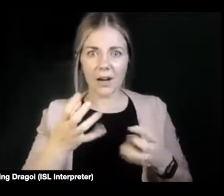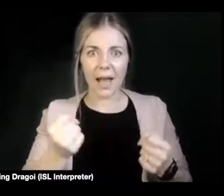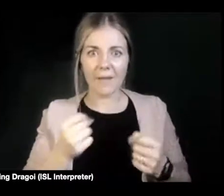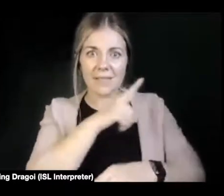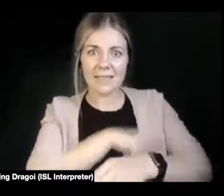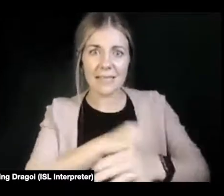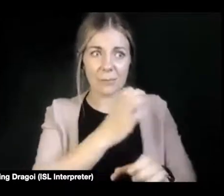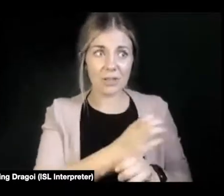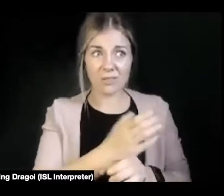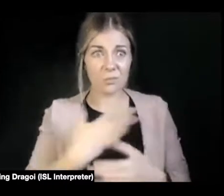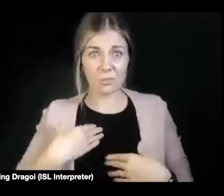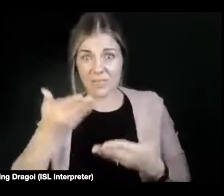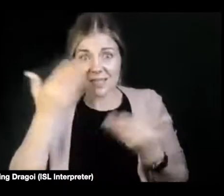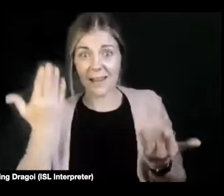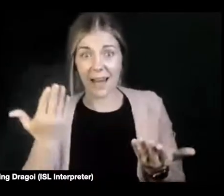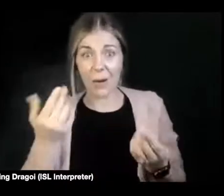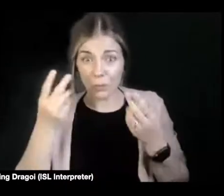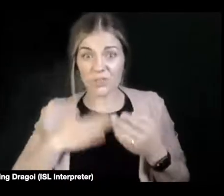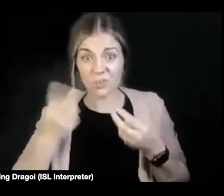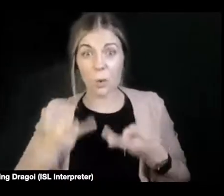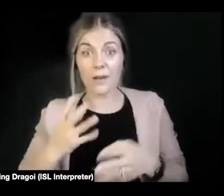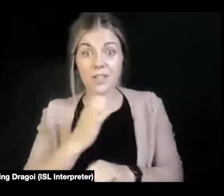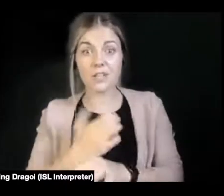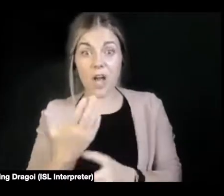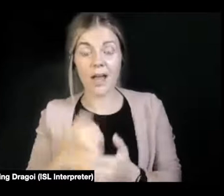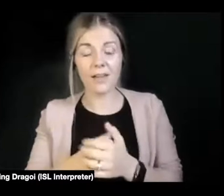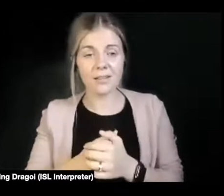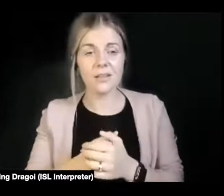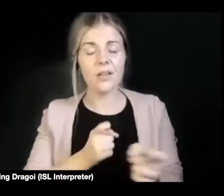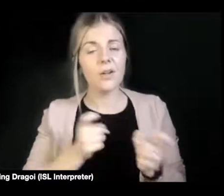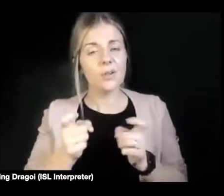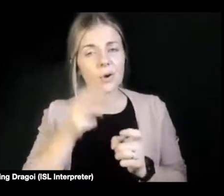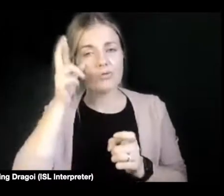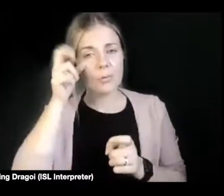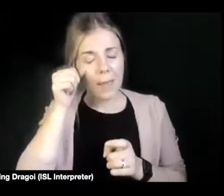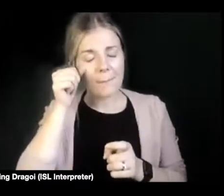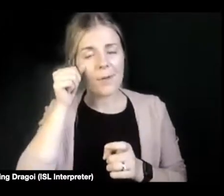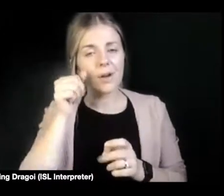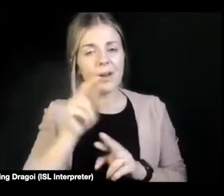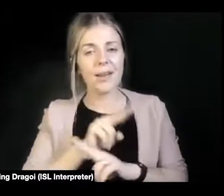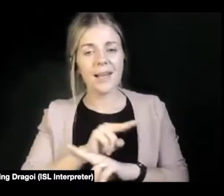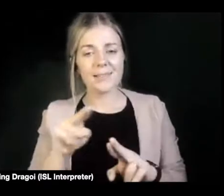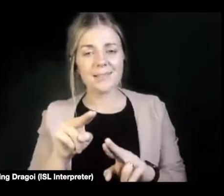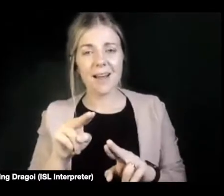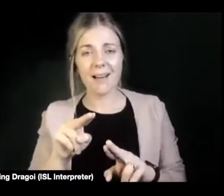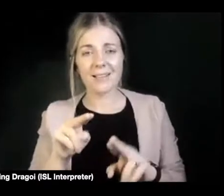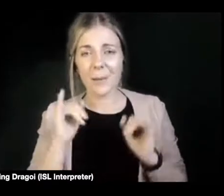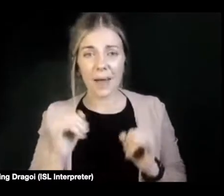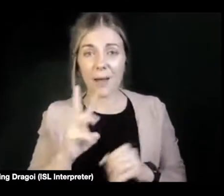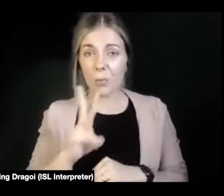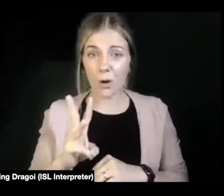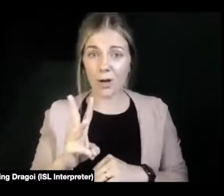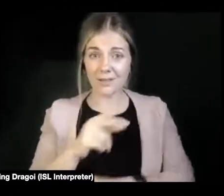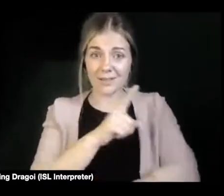care about anything else. So, you know, remember, it's not all that bad to be a disabled person. It can be difficult,